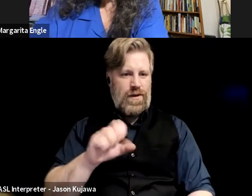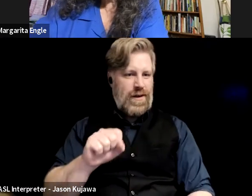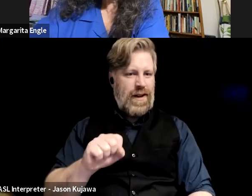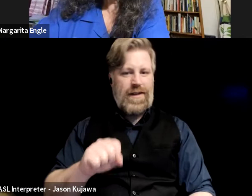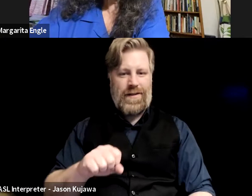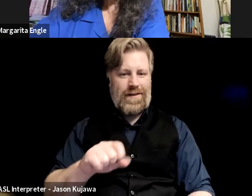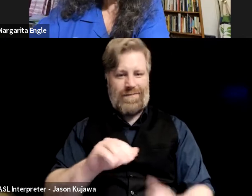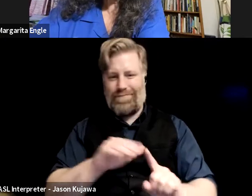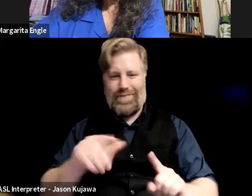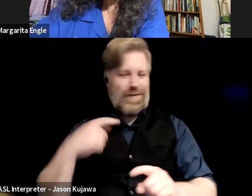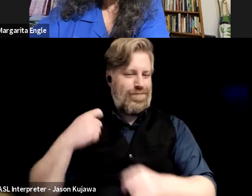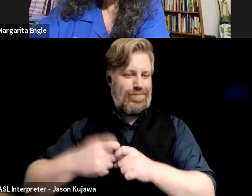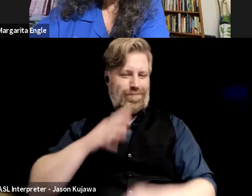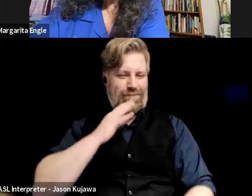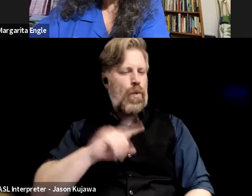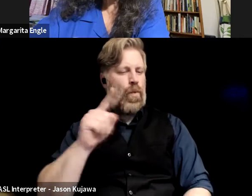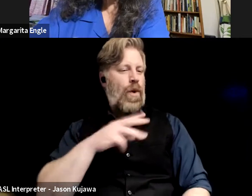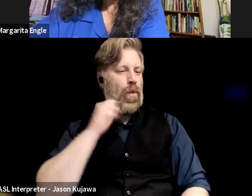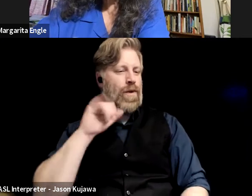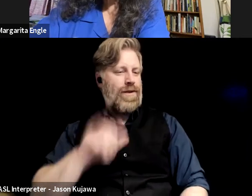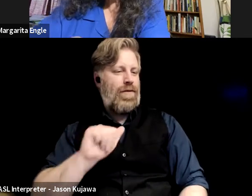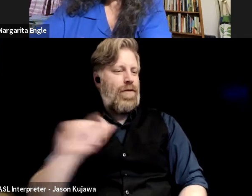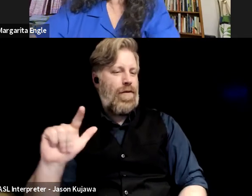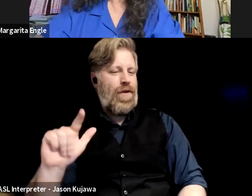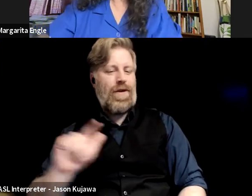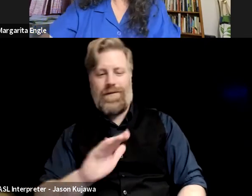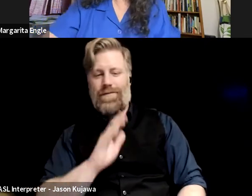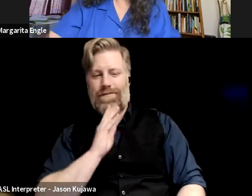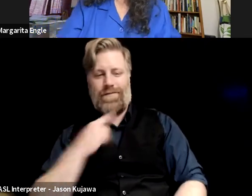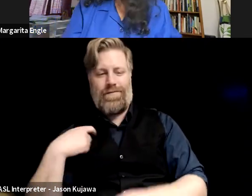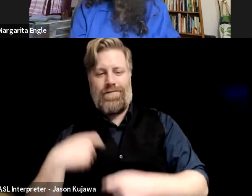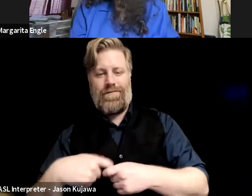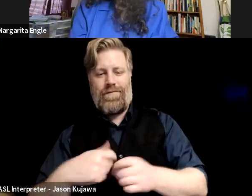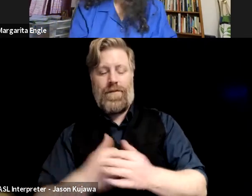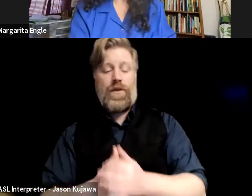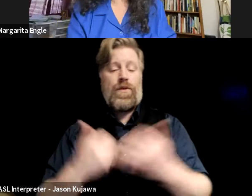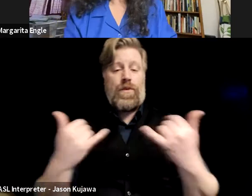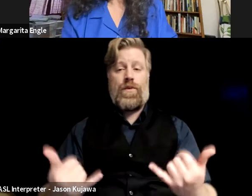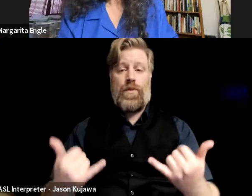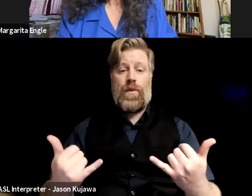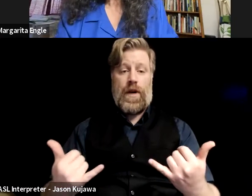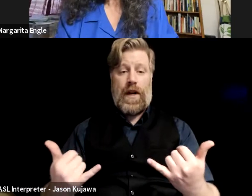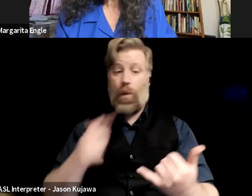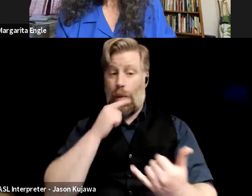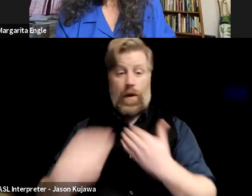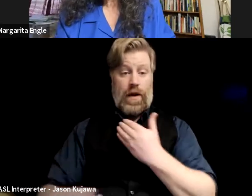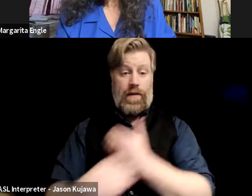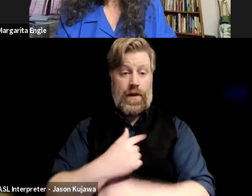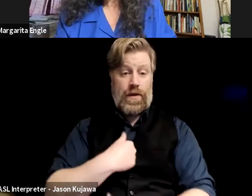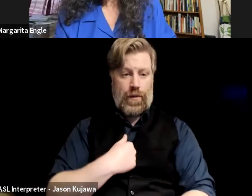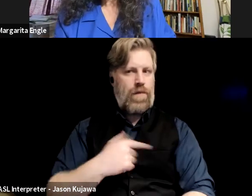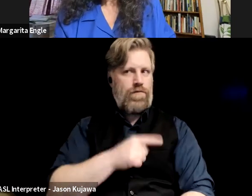all? Um, but, yeah, and, I mean, now, the, I'm influenced by people that I love and respect, and Margarita's